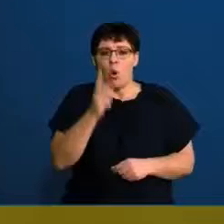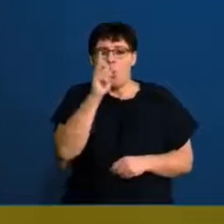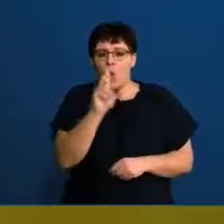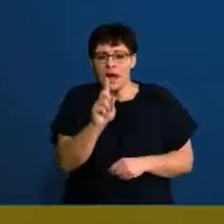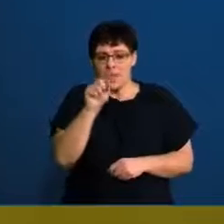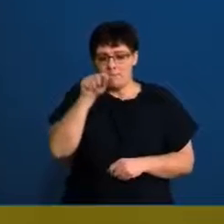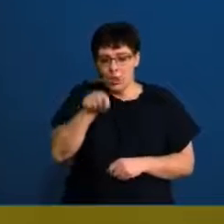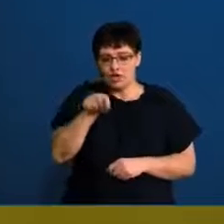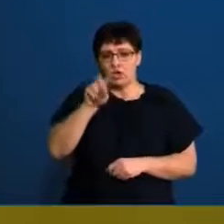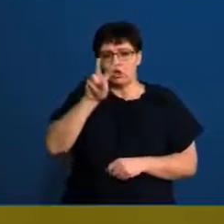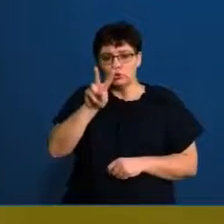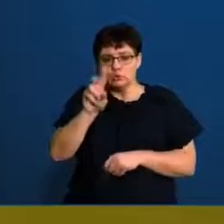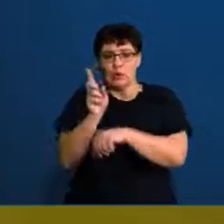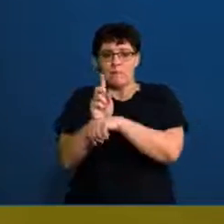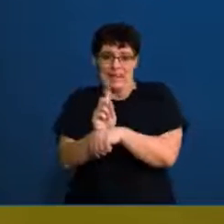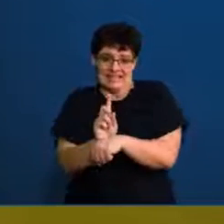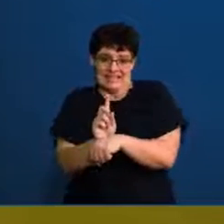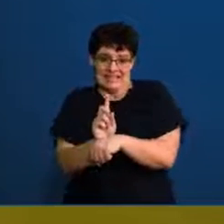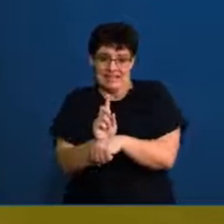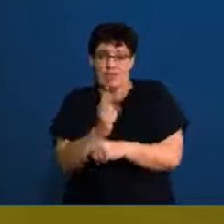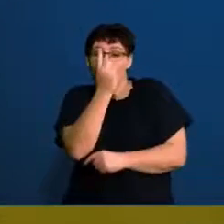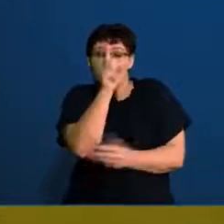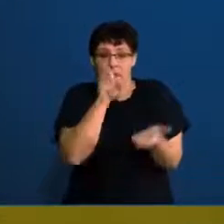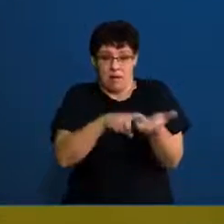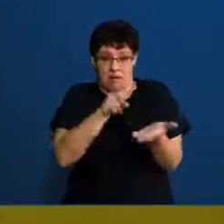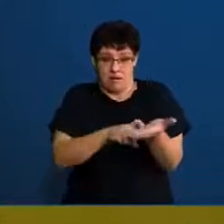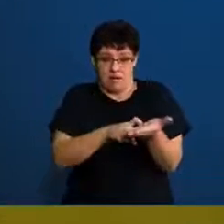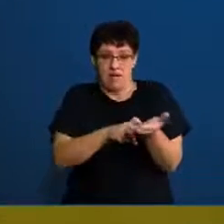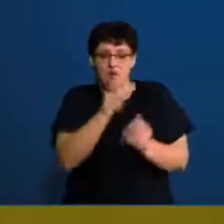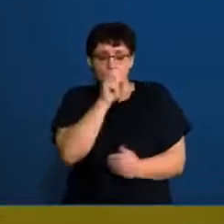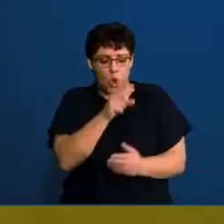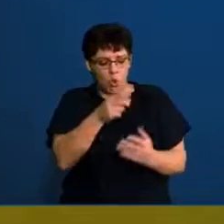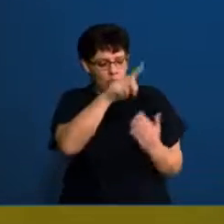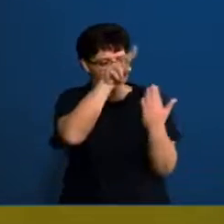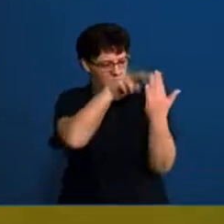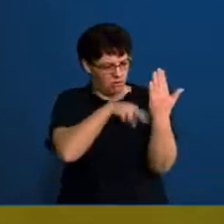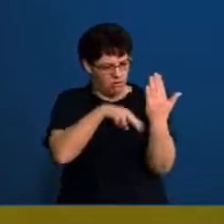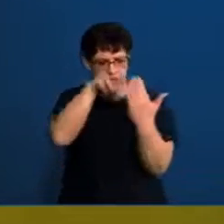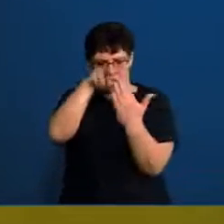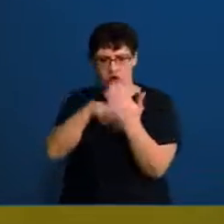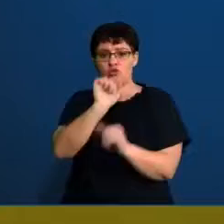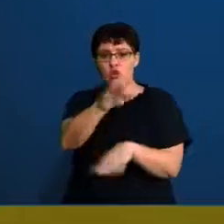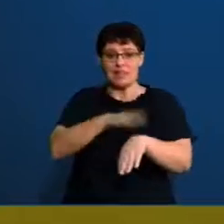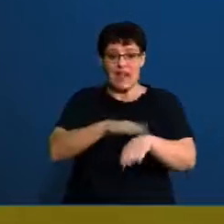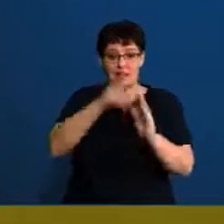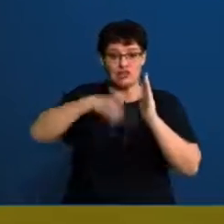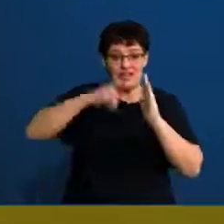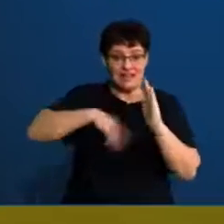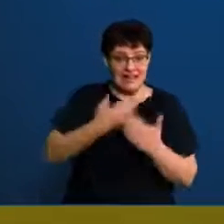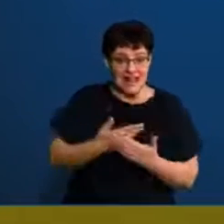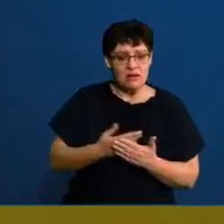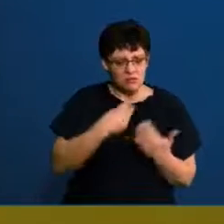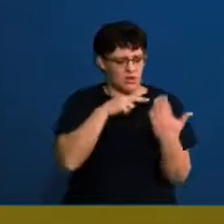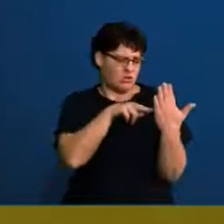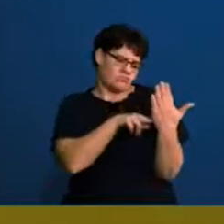per mark. So it's important that when you look at the question paper, when you're reading it during your reading time, that you actually see, well